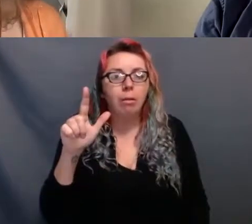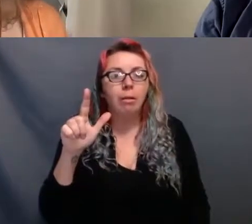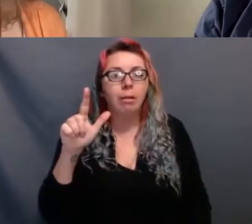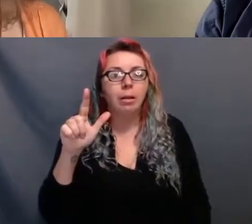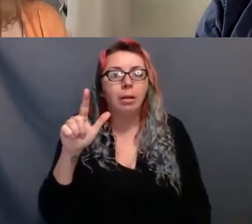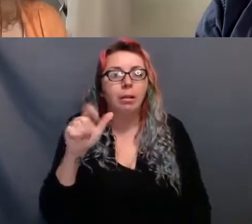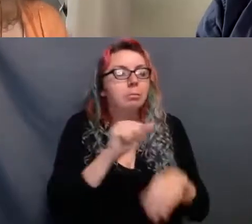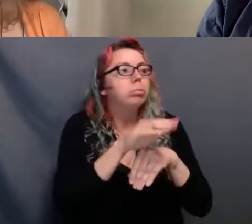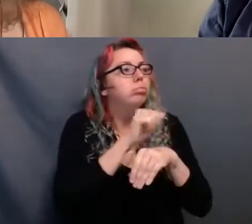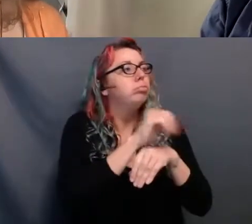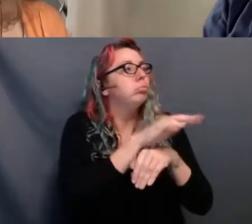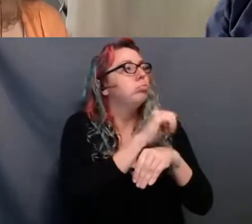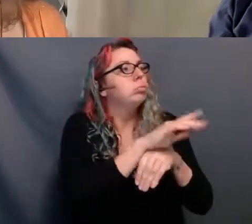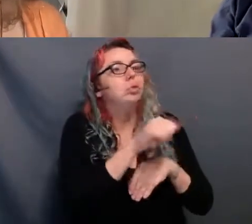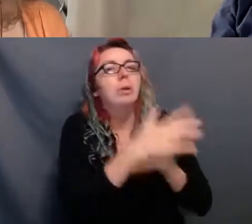Priorities.